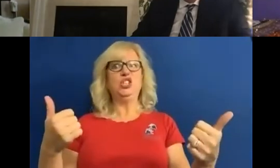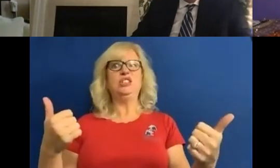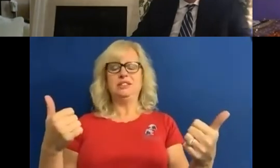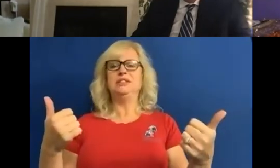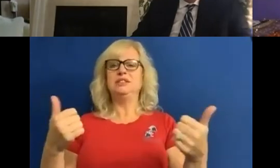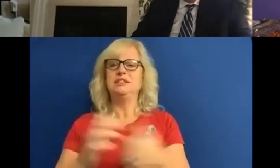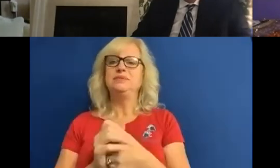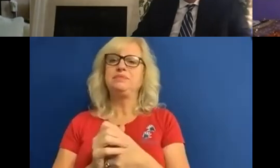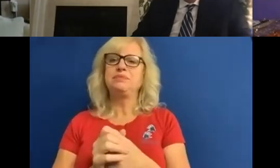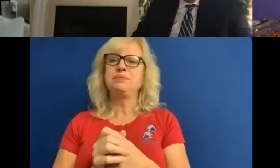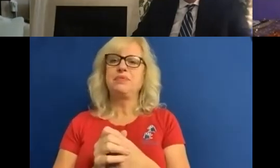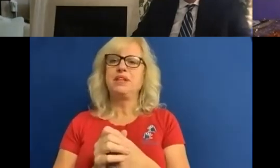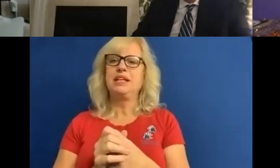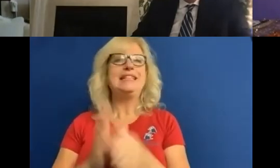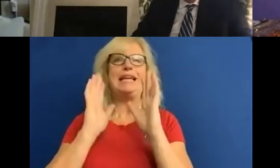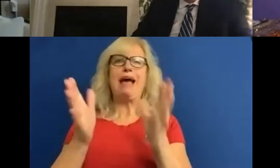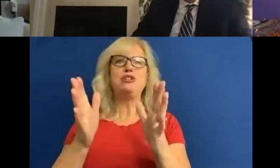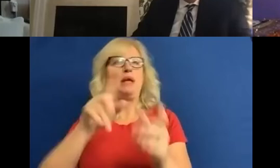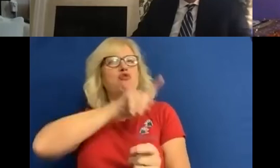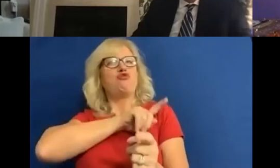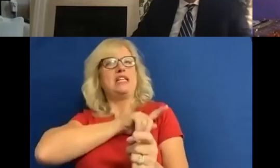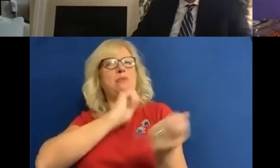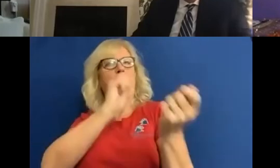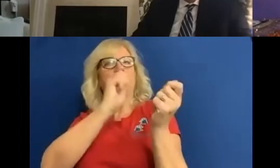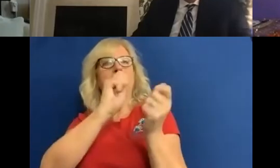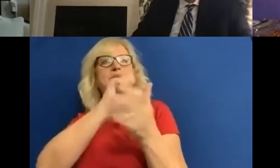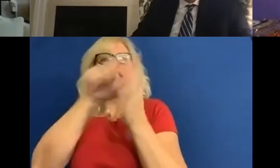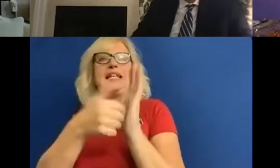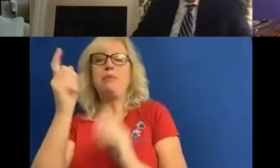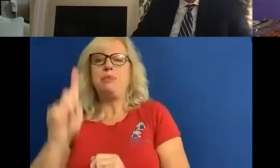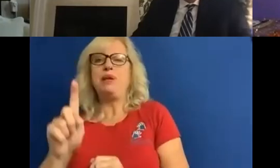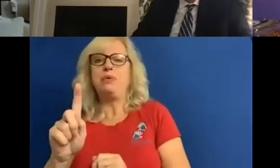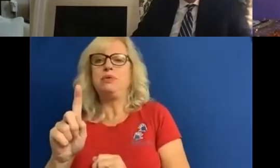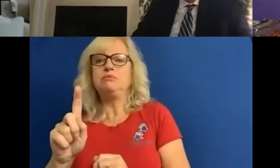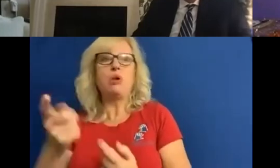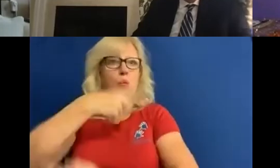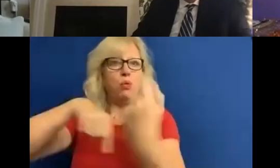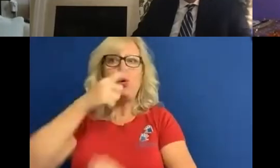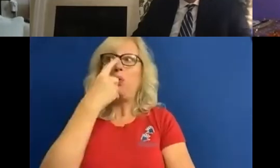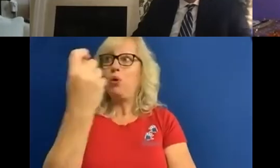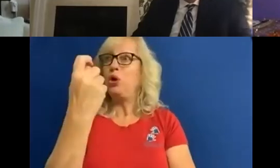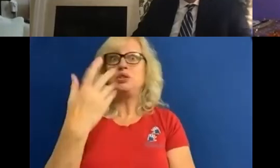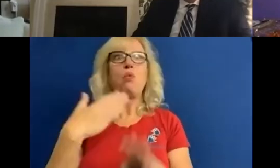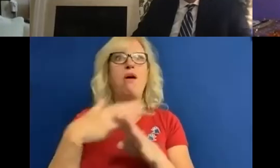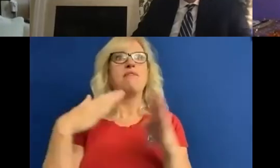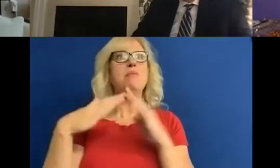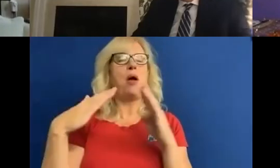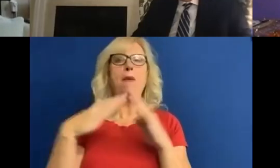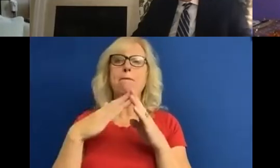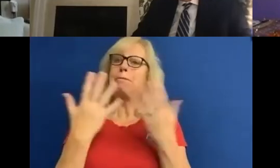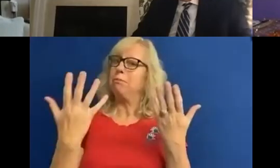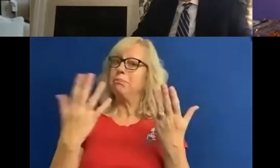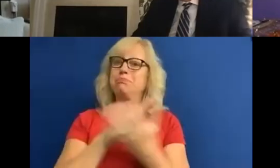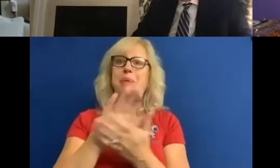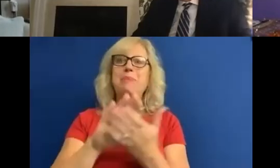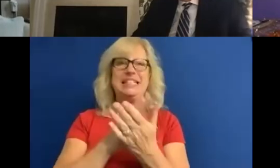to be a reasonable adjustment for disabled employees. We actually discovered that people working from home are just as effective, if